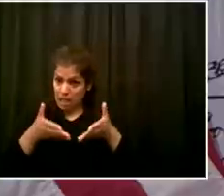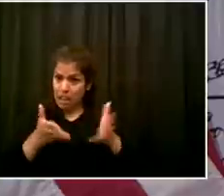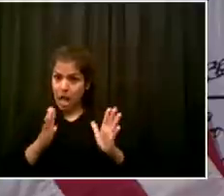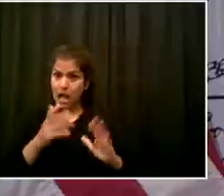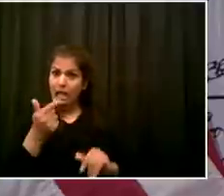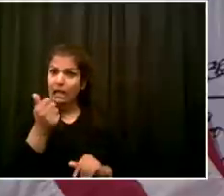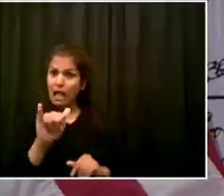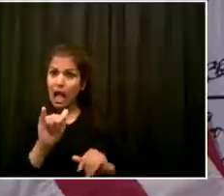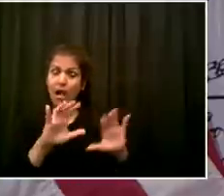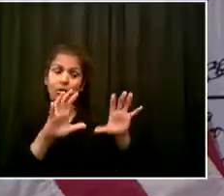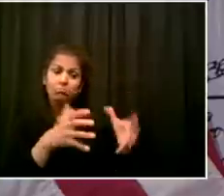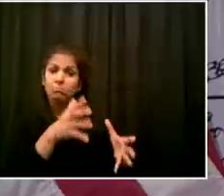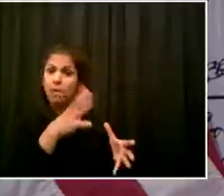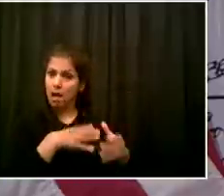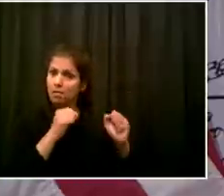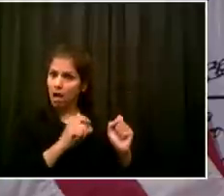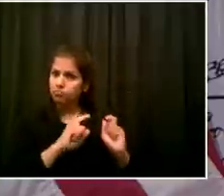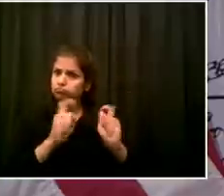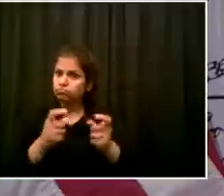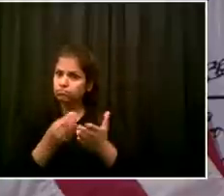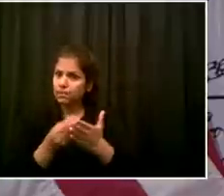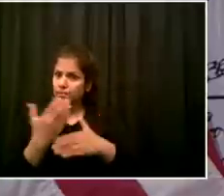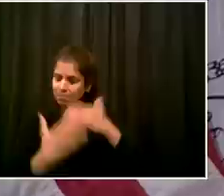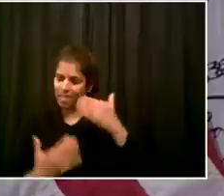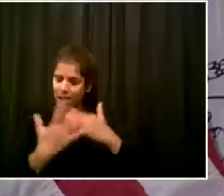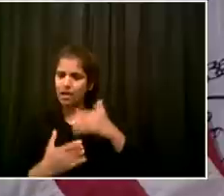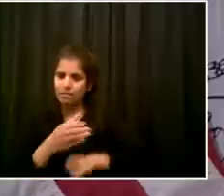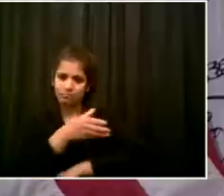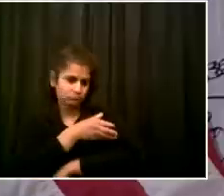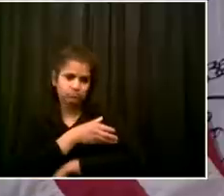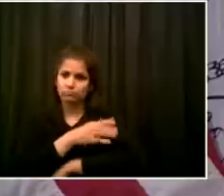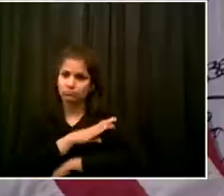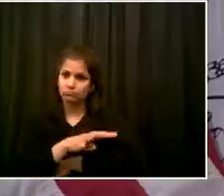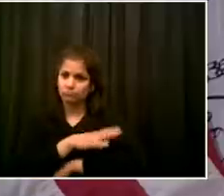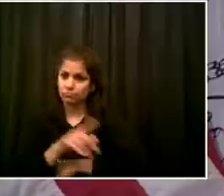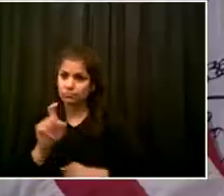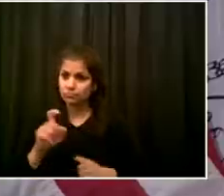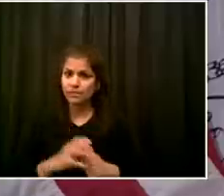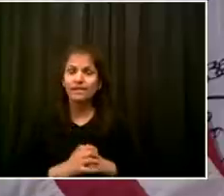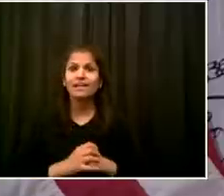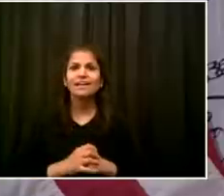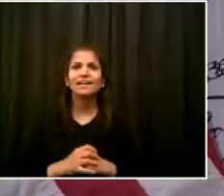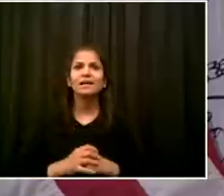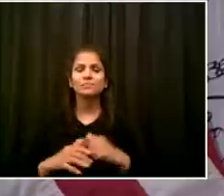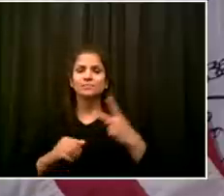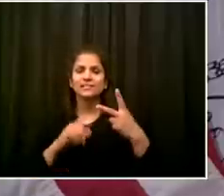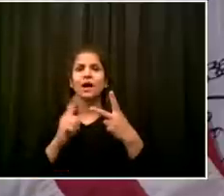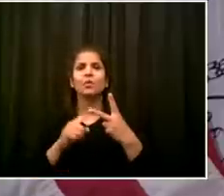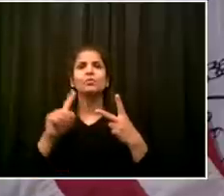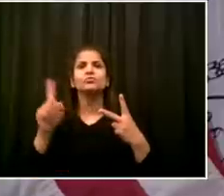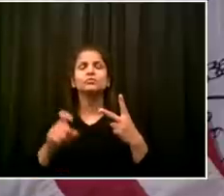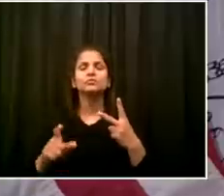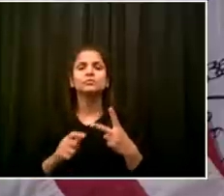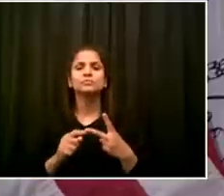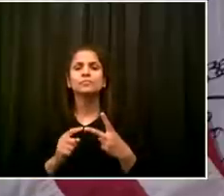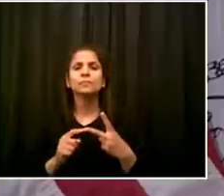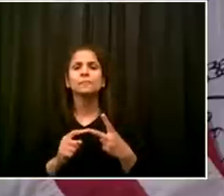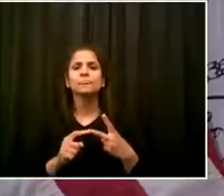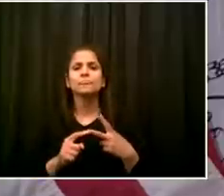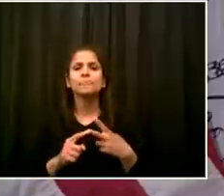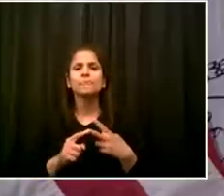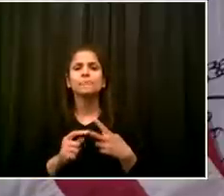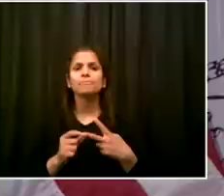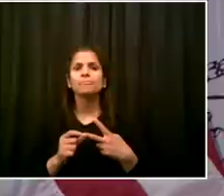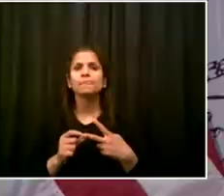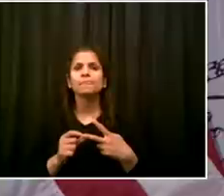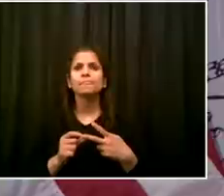And on, sorry, I was running around. On the ability of... Yolav,